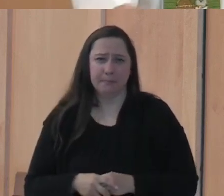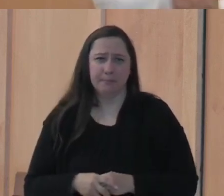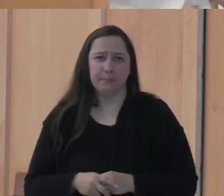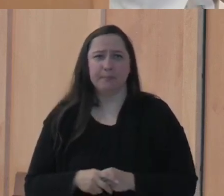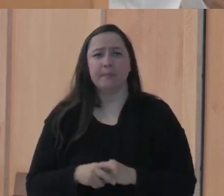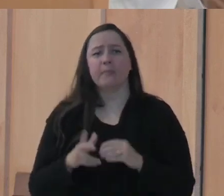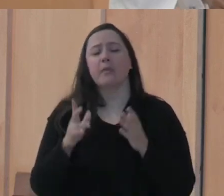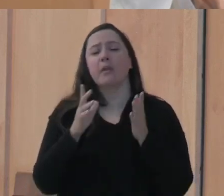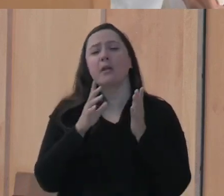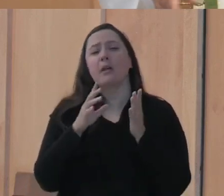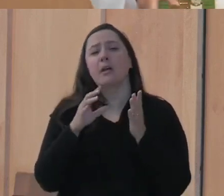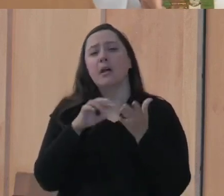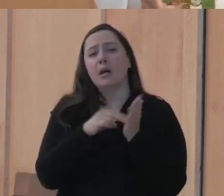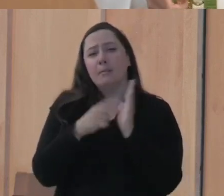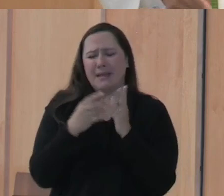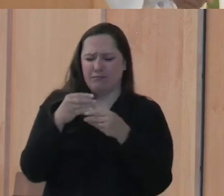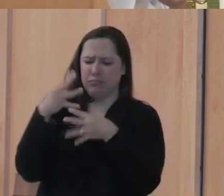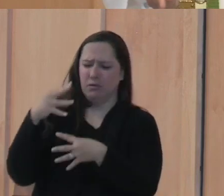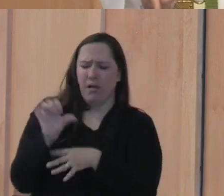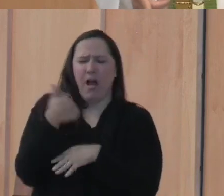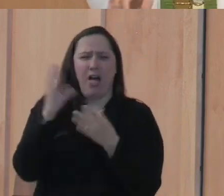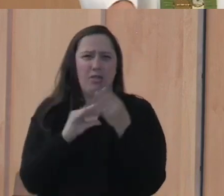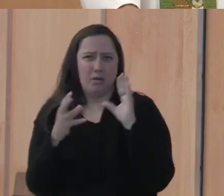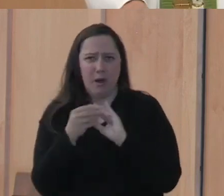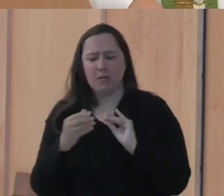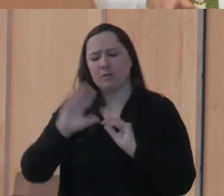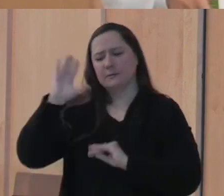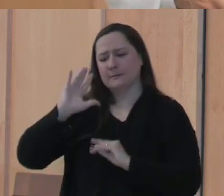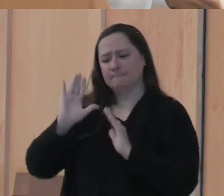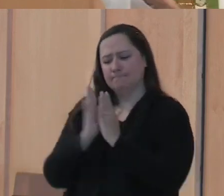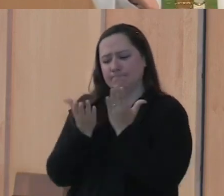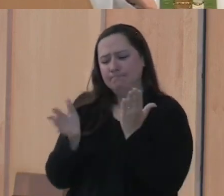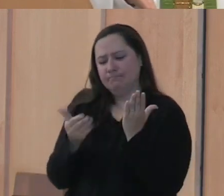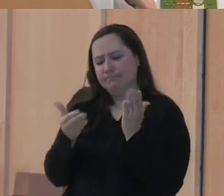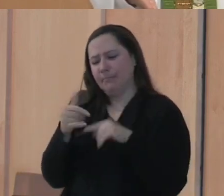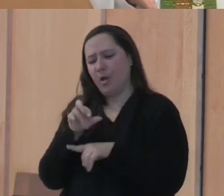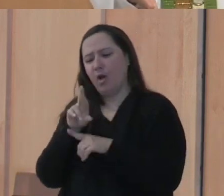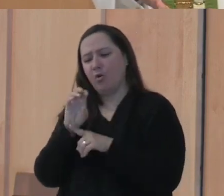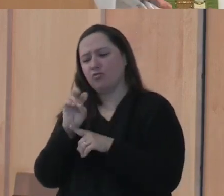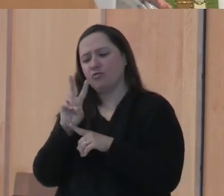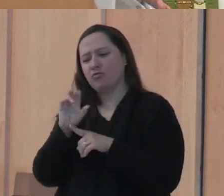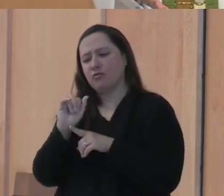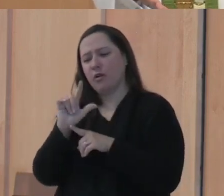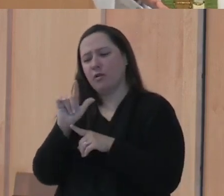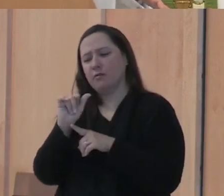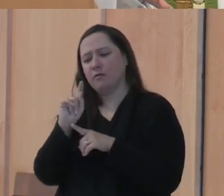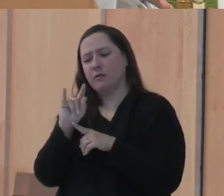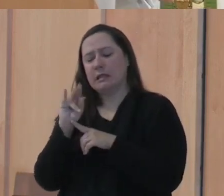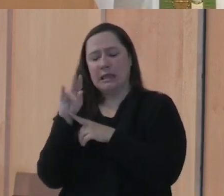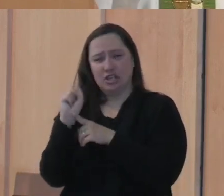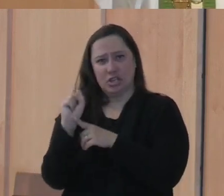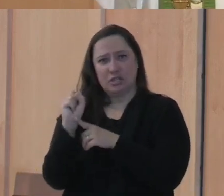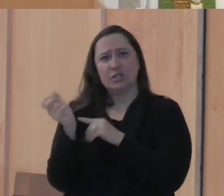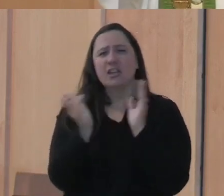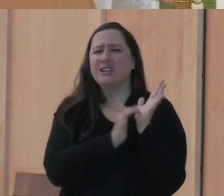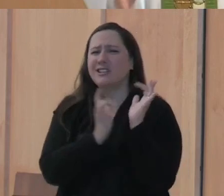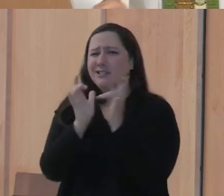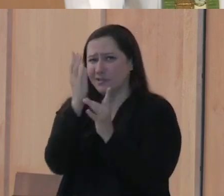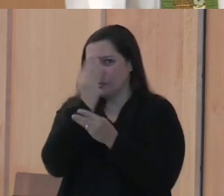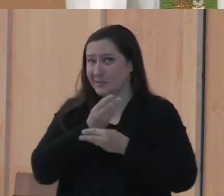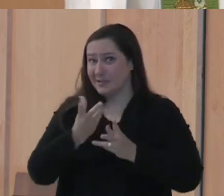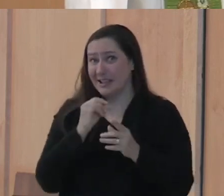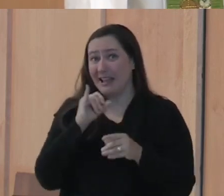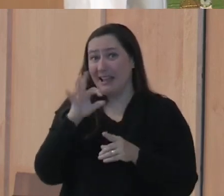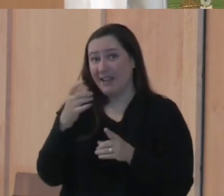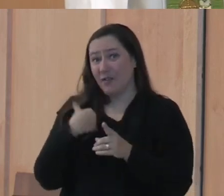Which he says a number of other parables too and if you'd go to the book of Revelation there are letters written to churches and every single time Jesus says if you've got